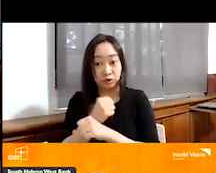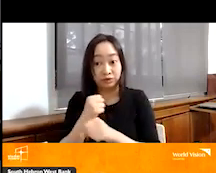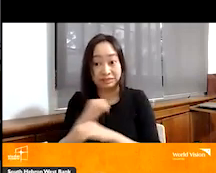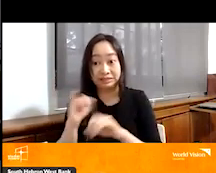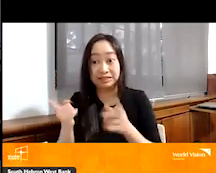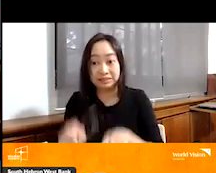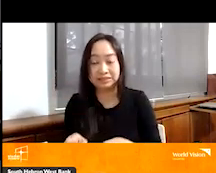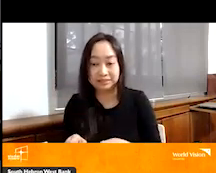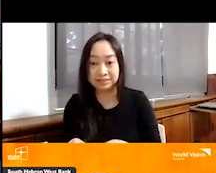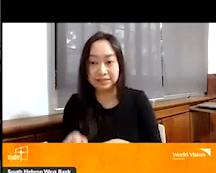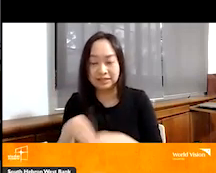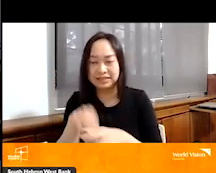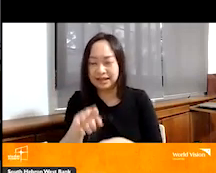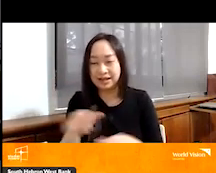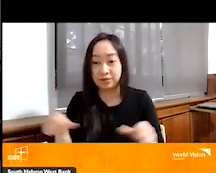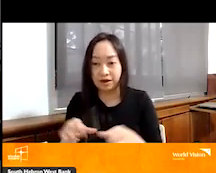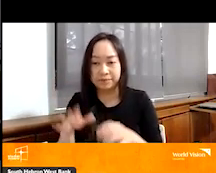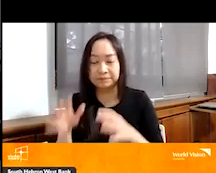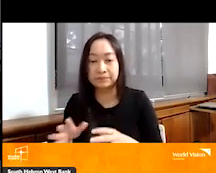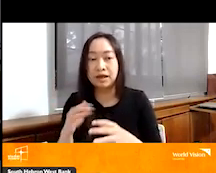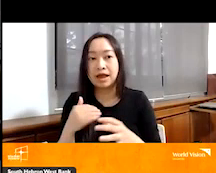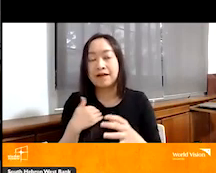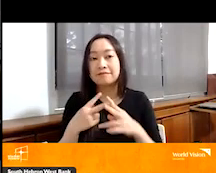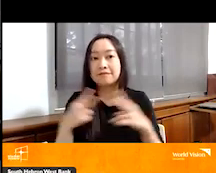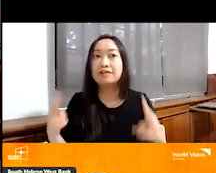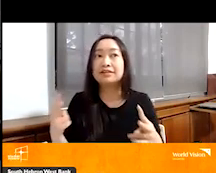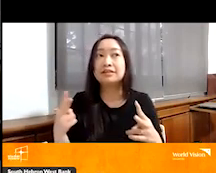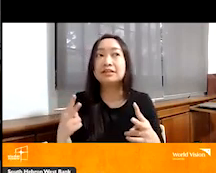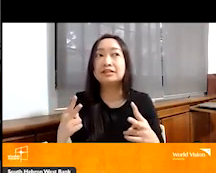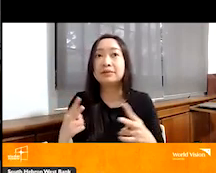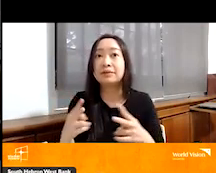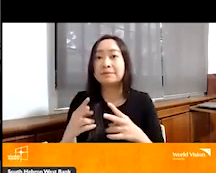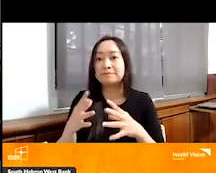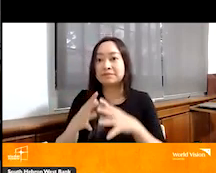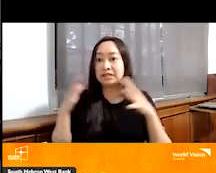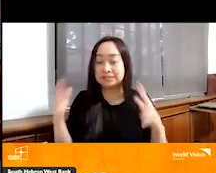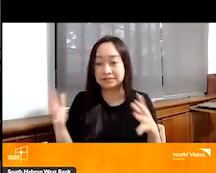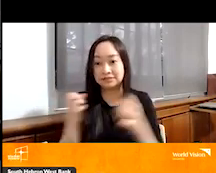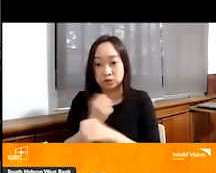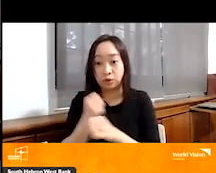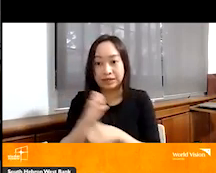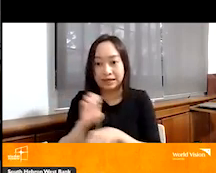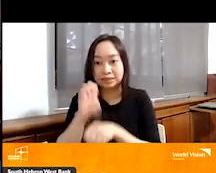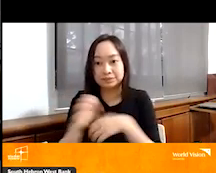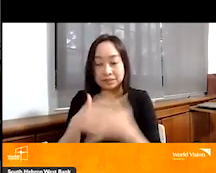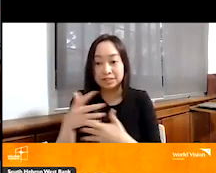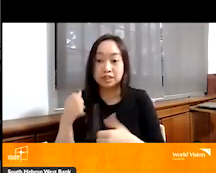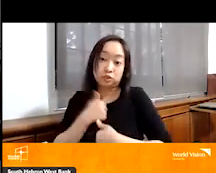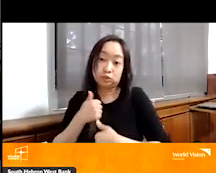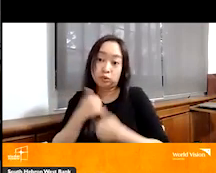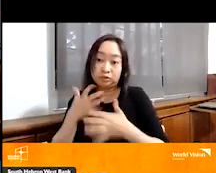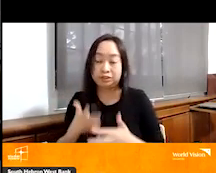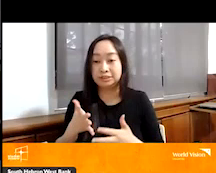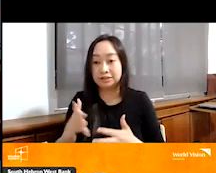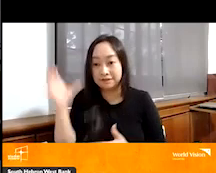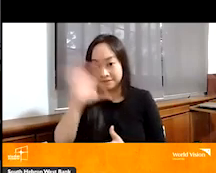Ramallah Nablus area. And there was a very intensive security engagement and soldiers were basically looking for